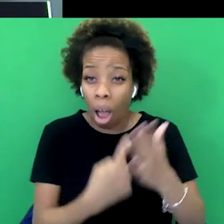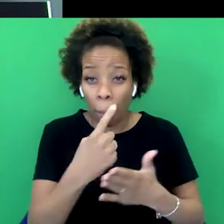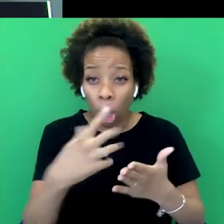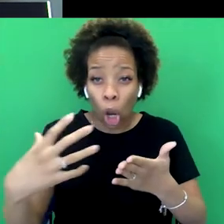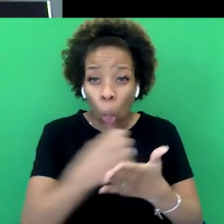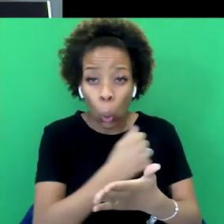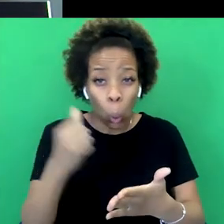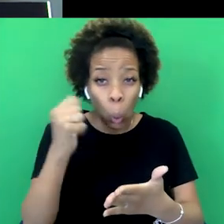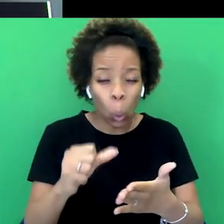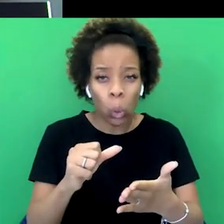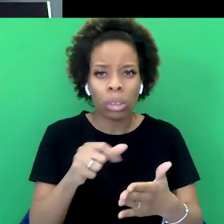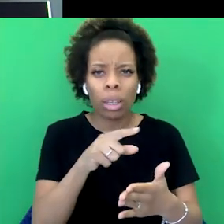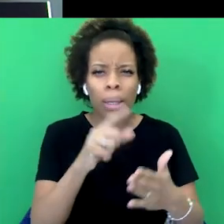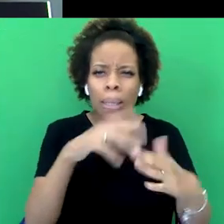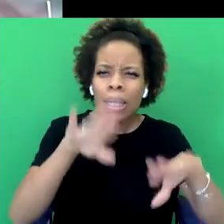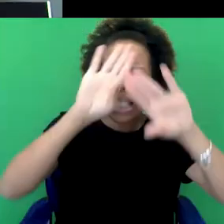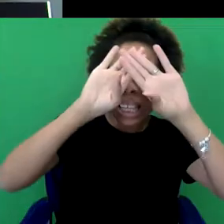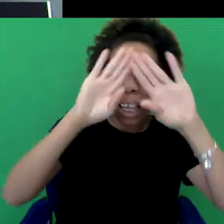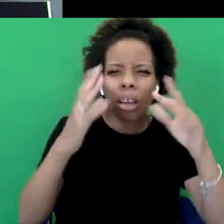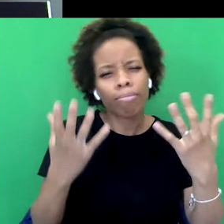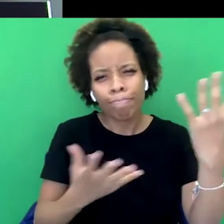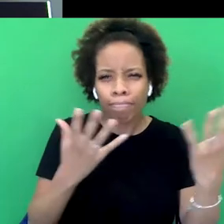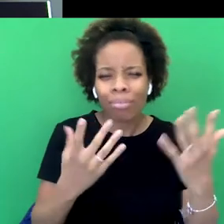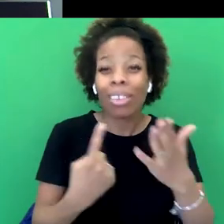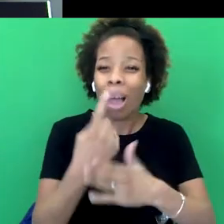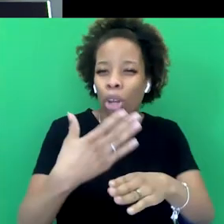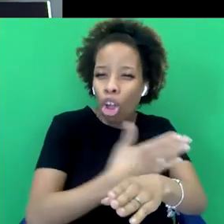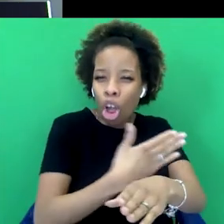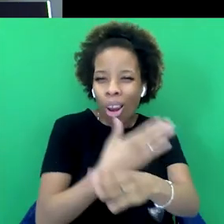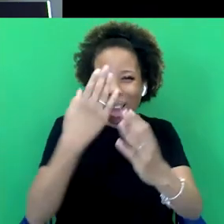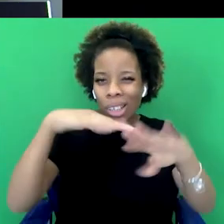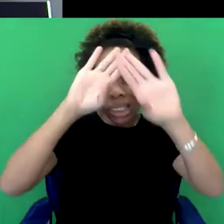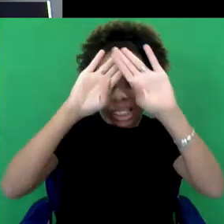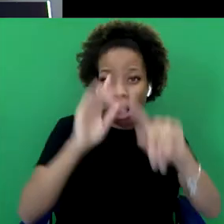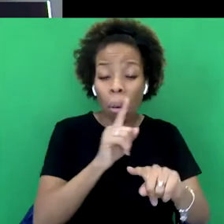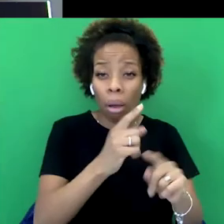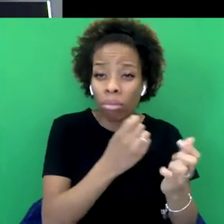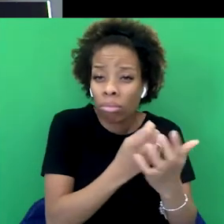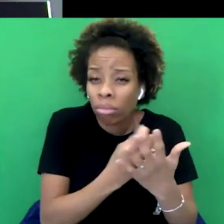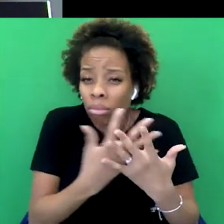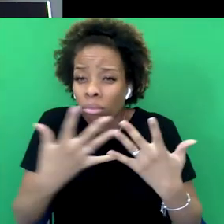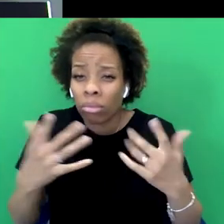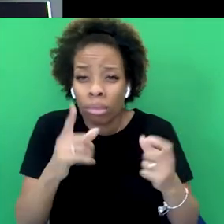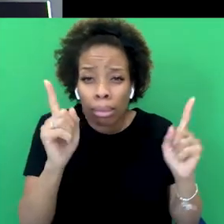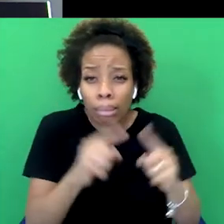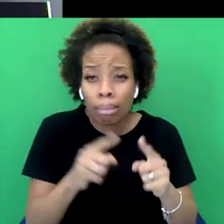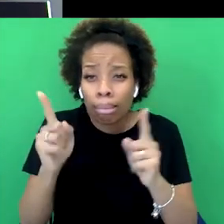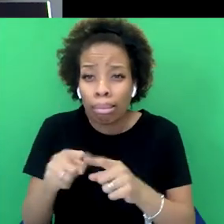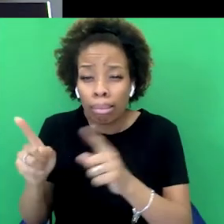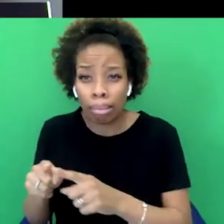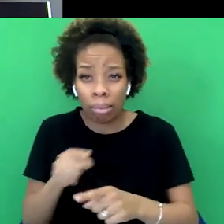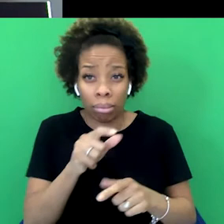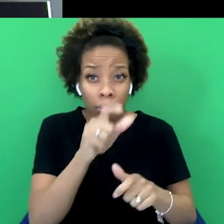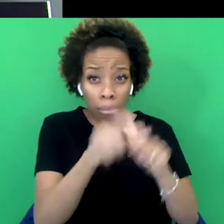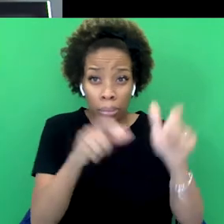Sikhs were, not Sikhs, guess, Sikhs, this happened to Sikhs earlier, but lots of Indian sepoys were tied to the end of cannons and blown up,